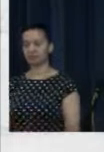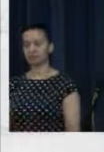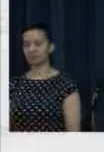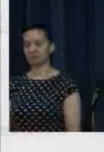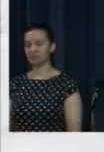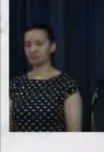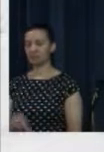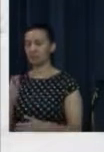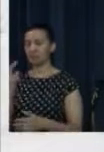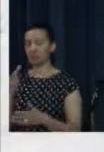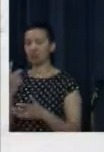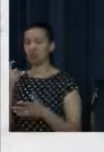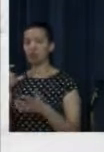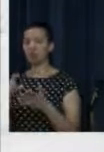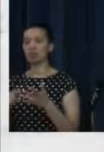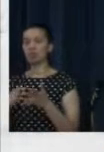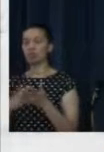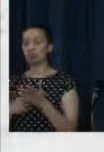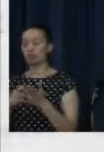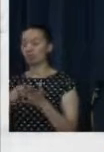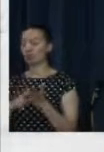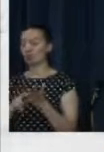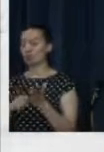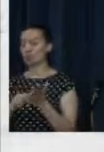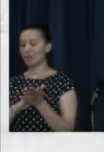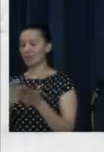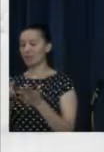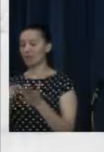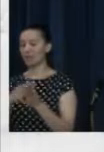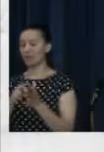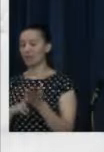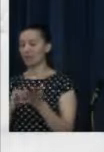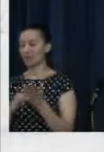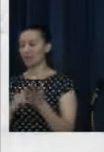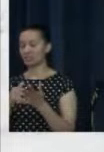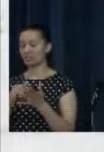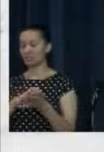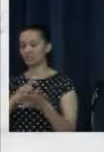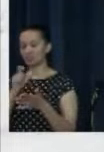So this is 2 Corinthians chapter 5 starting at verse 11.